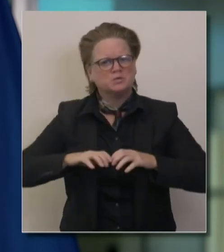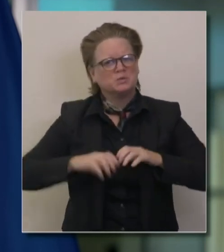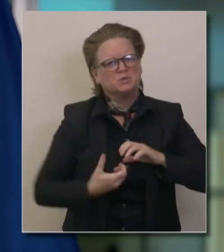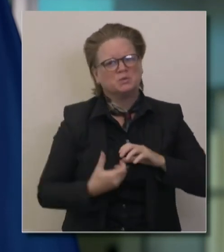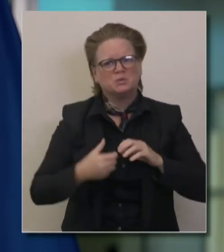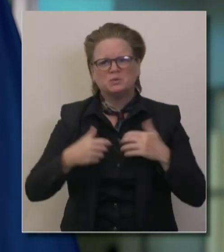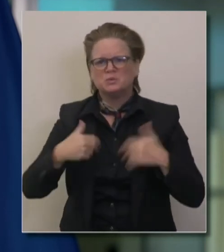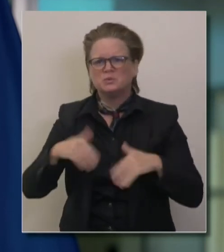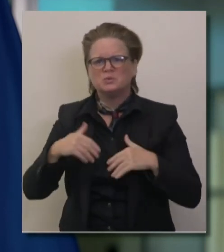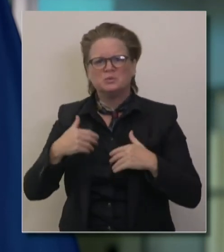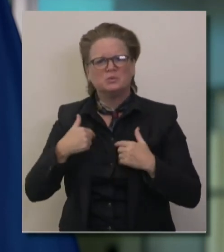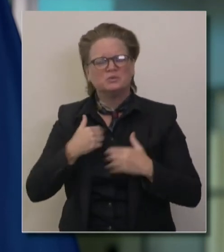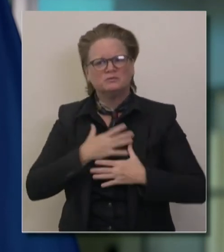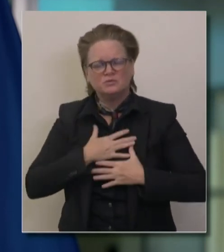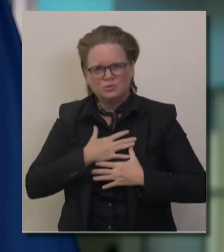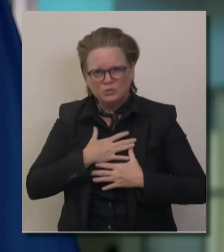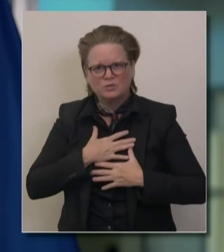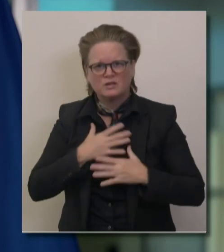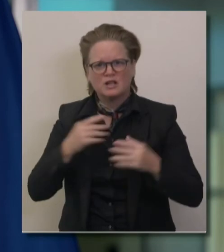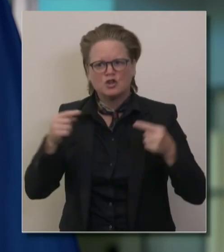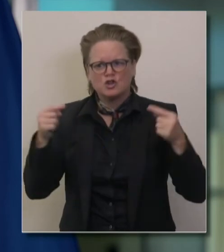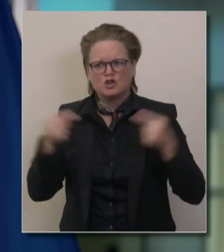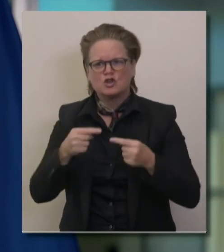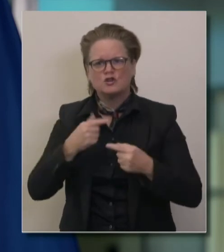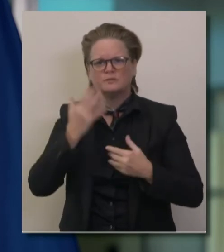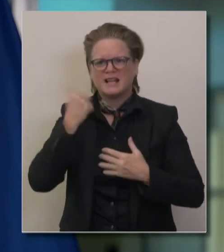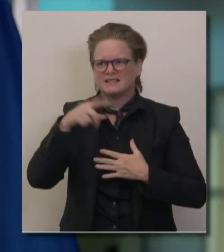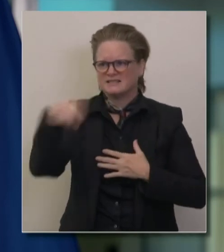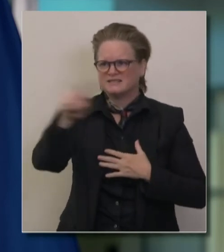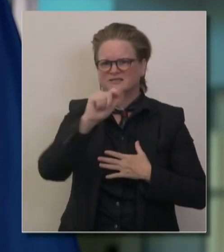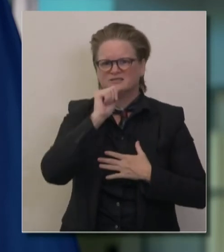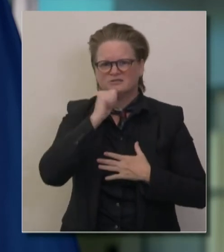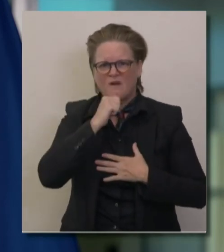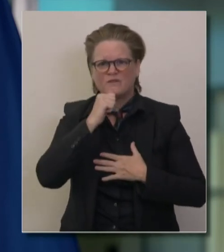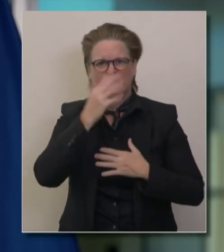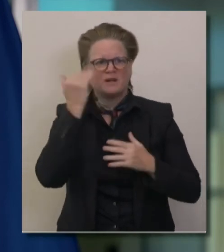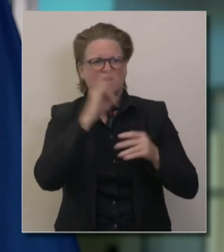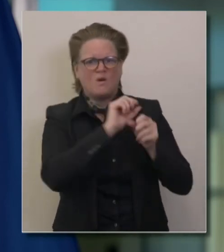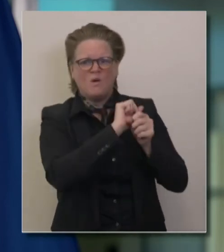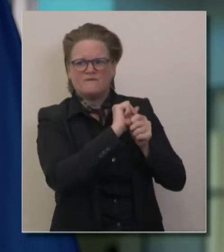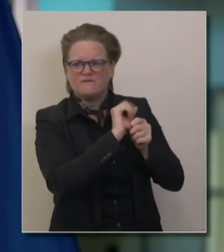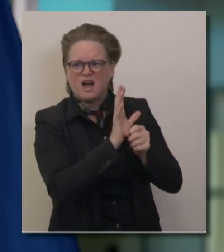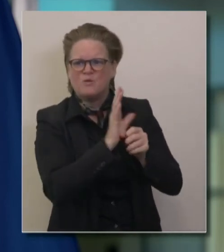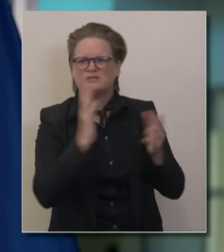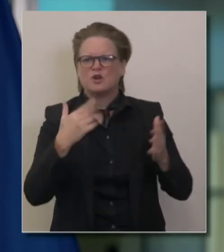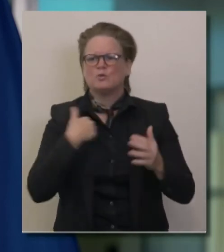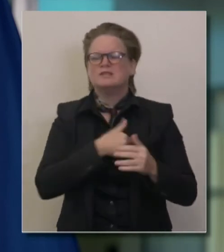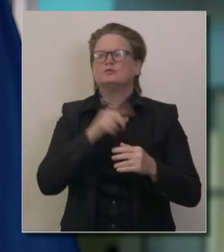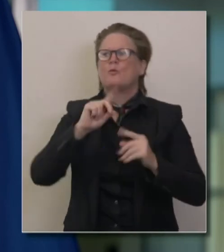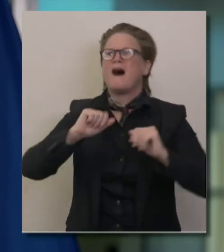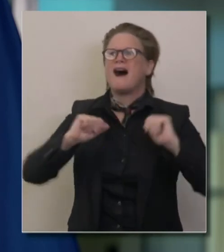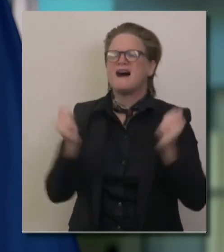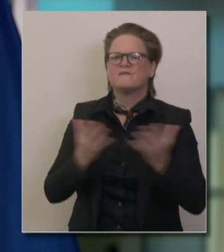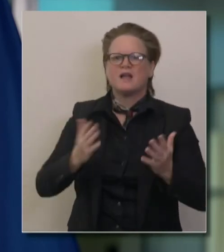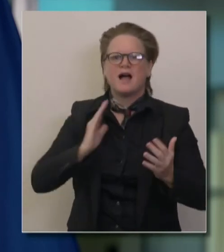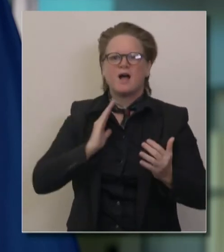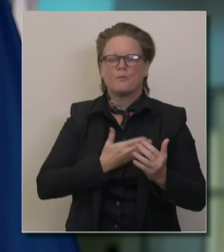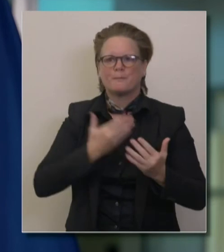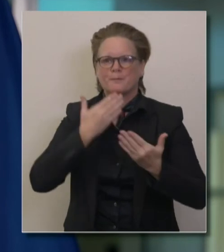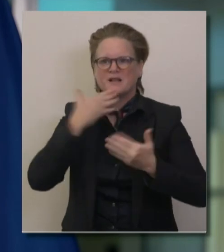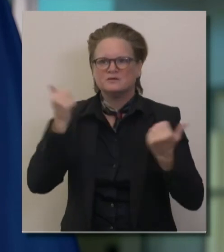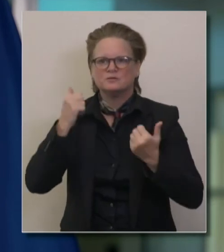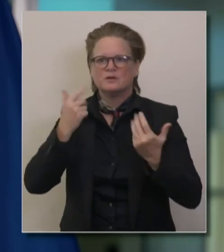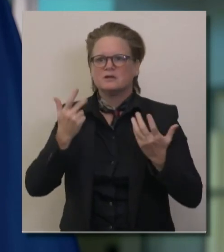torn asunder because of this pandemic, and we're just simply trying to do our best, and I recognize it's never good enough,